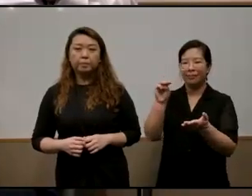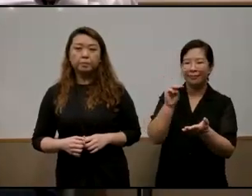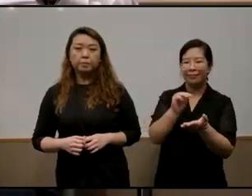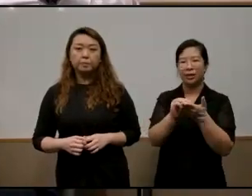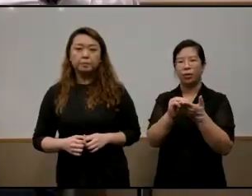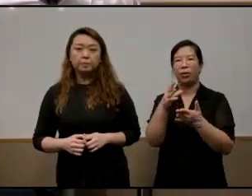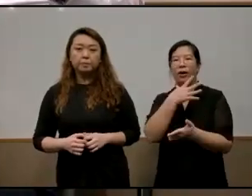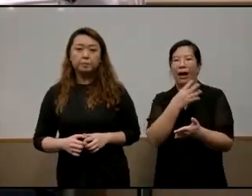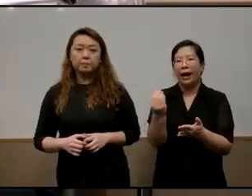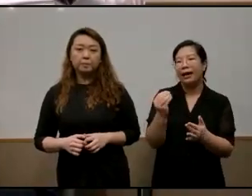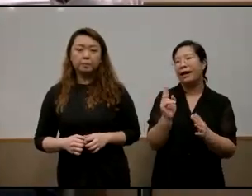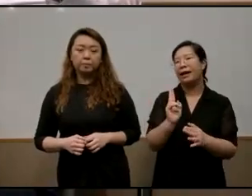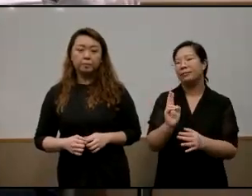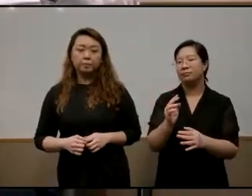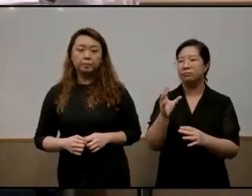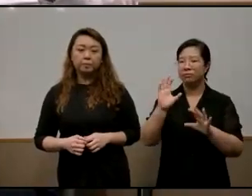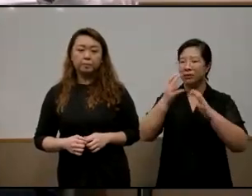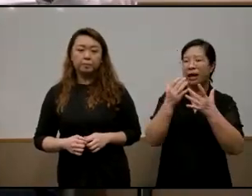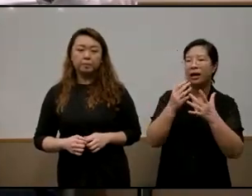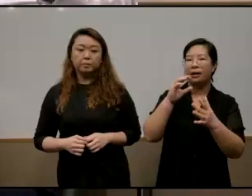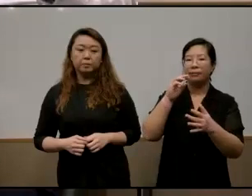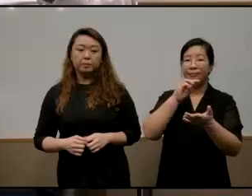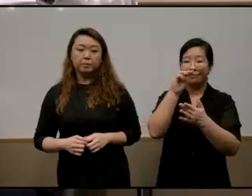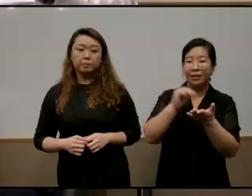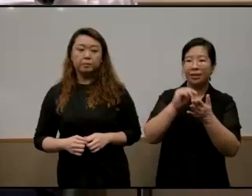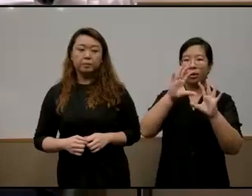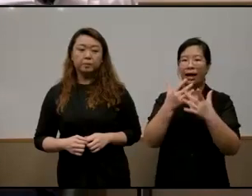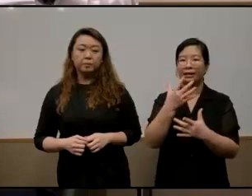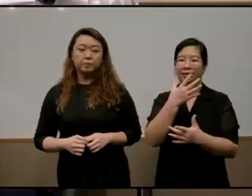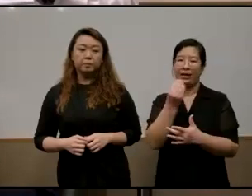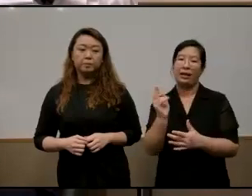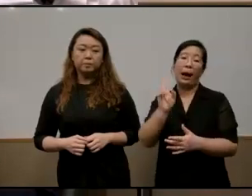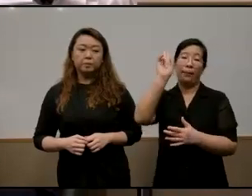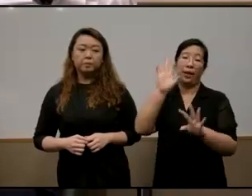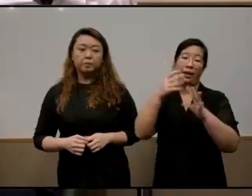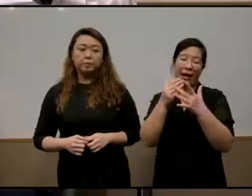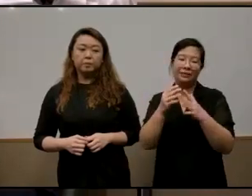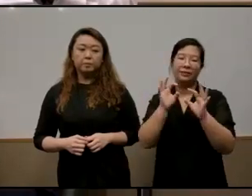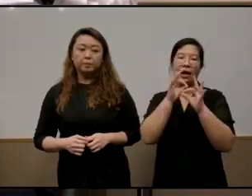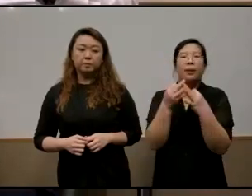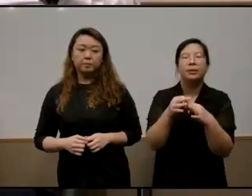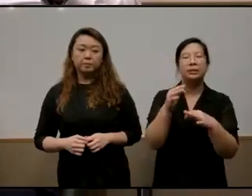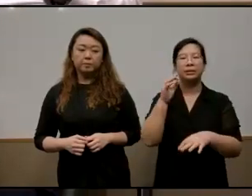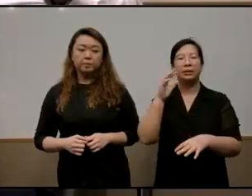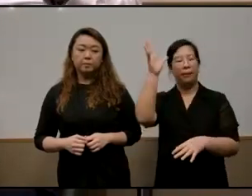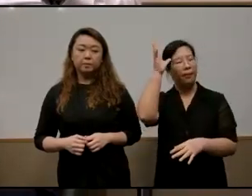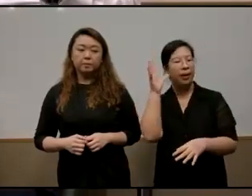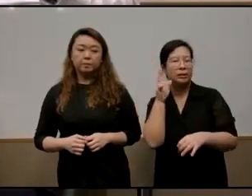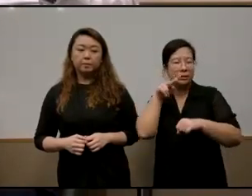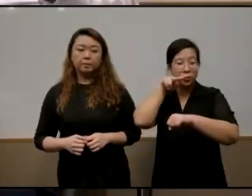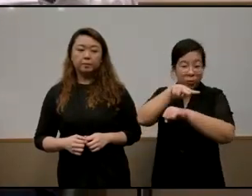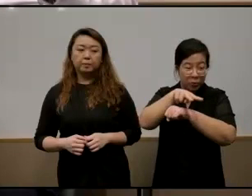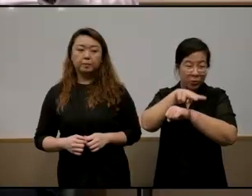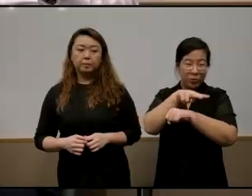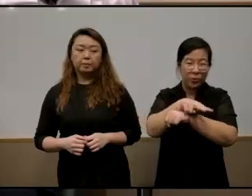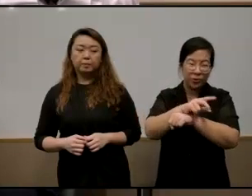families uh the so-called helicopter families parent or parents who micromanage the lives of their kids from sending them